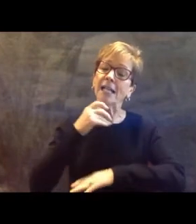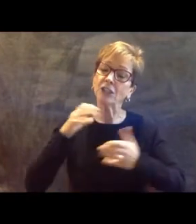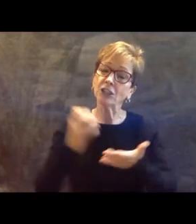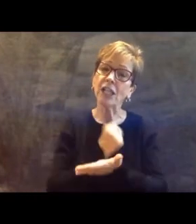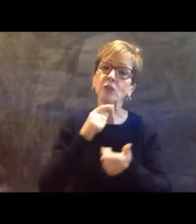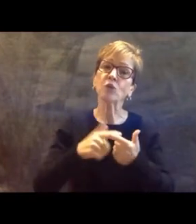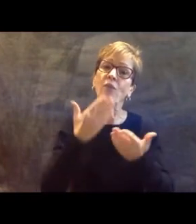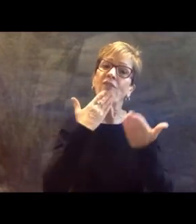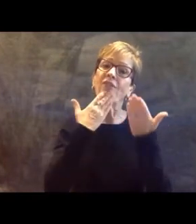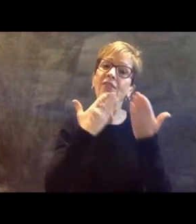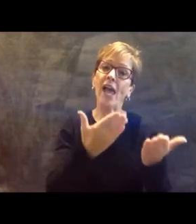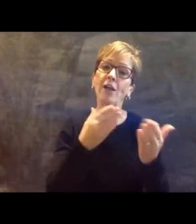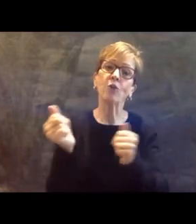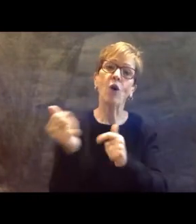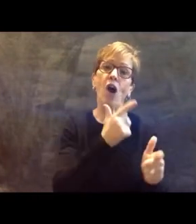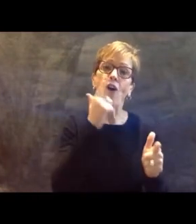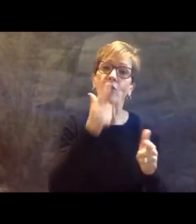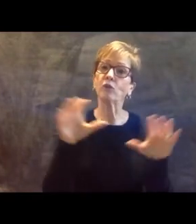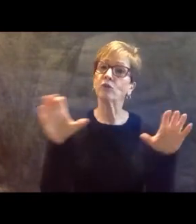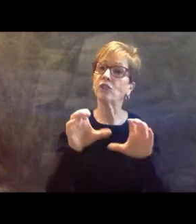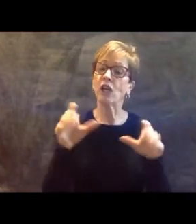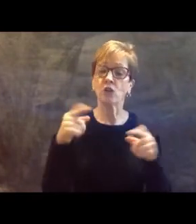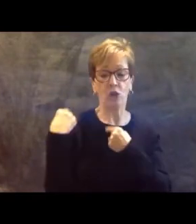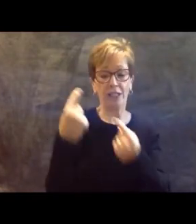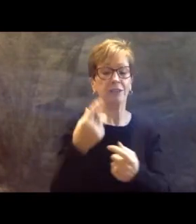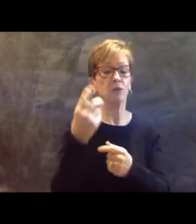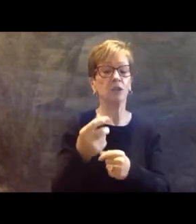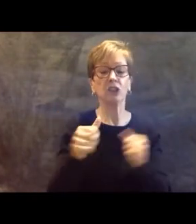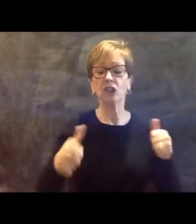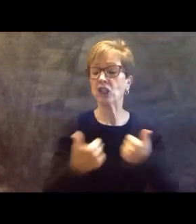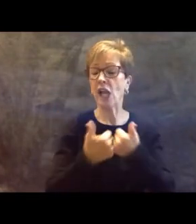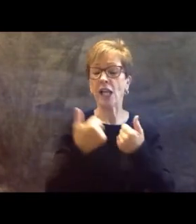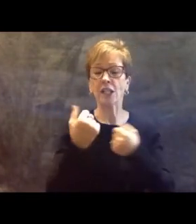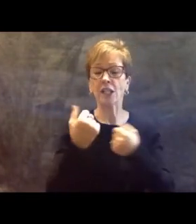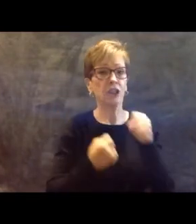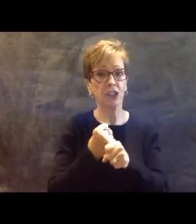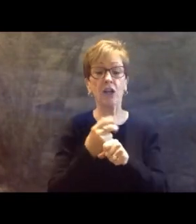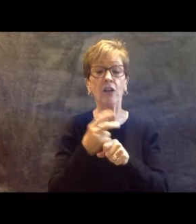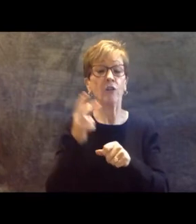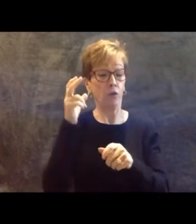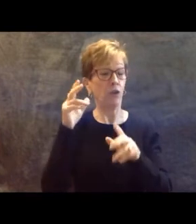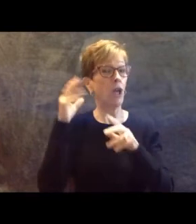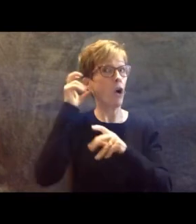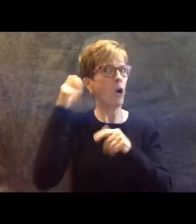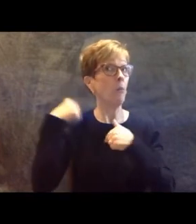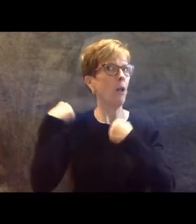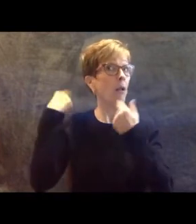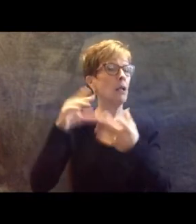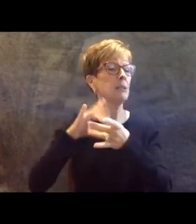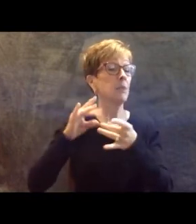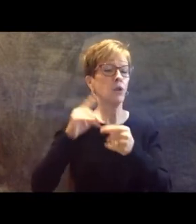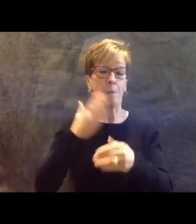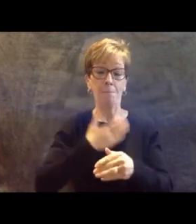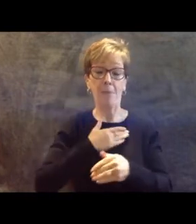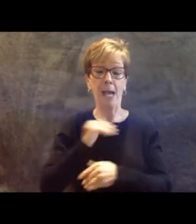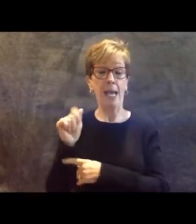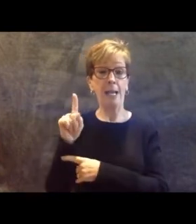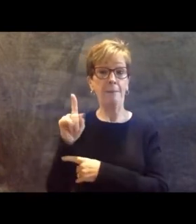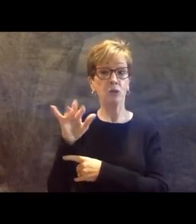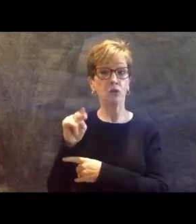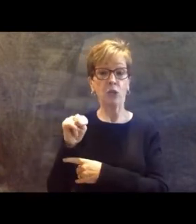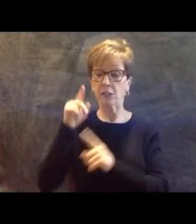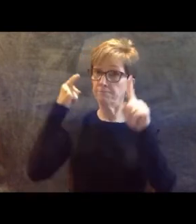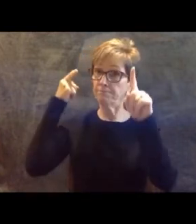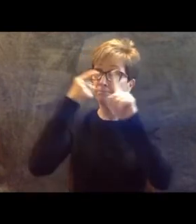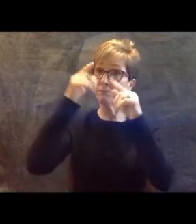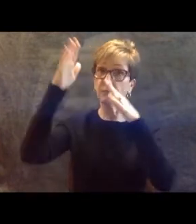challenging year. If you've heard me speak at all, you've heard me say that my administration is foremost an education-first administration.